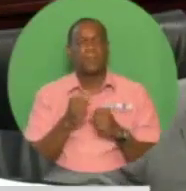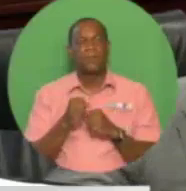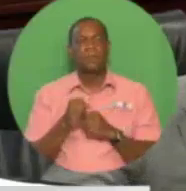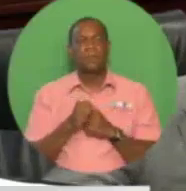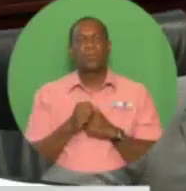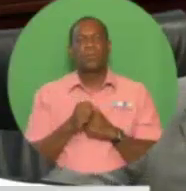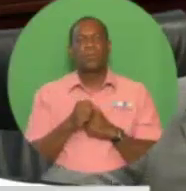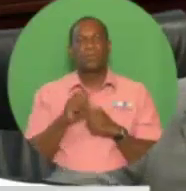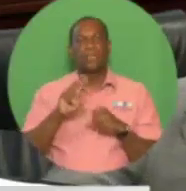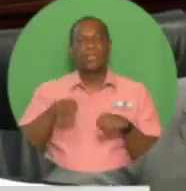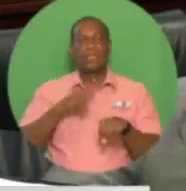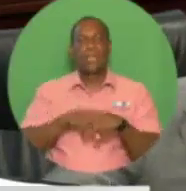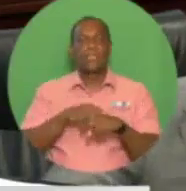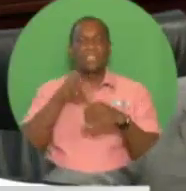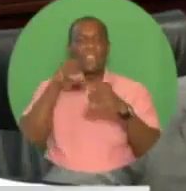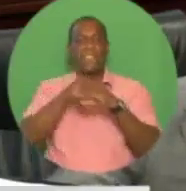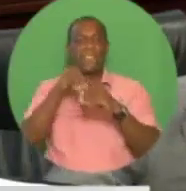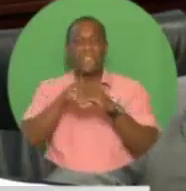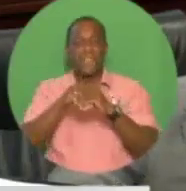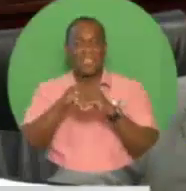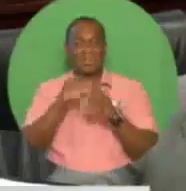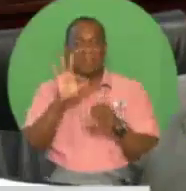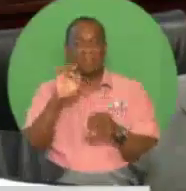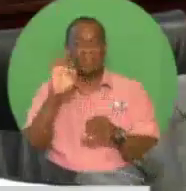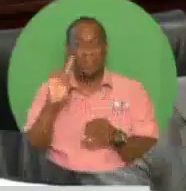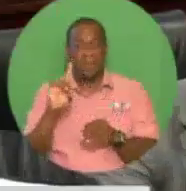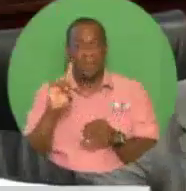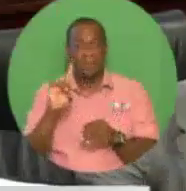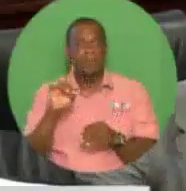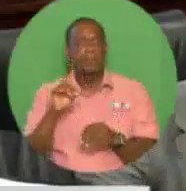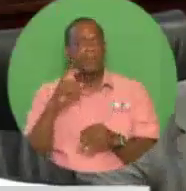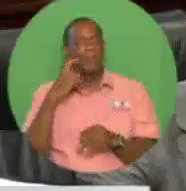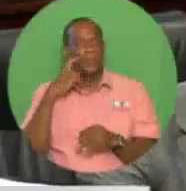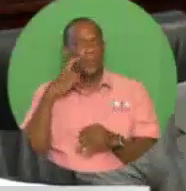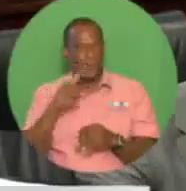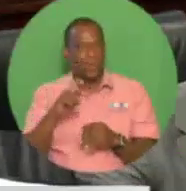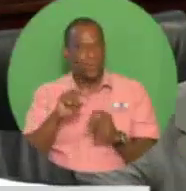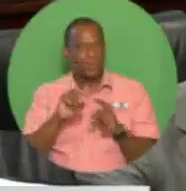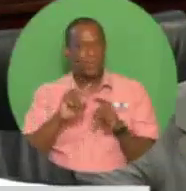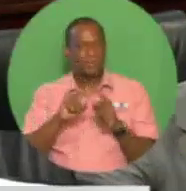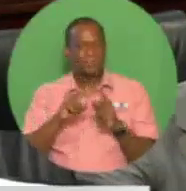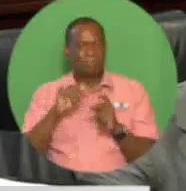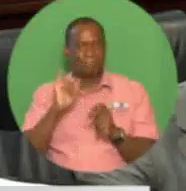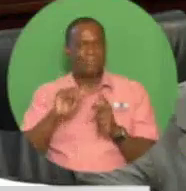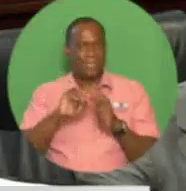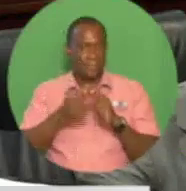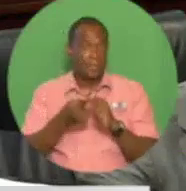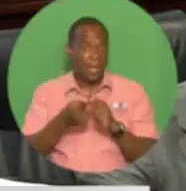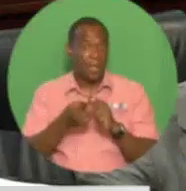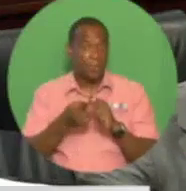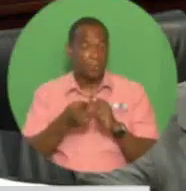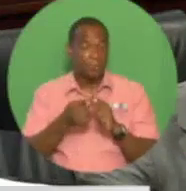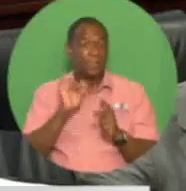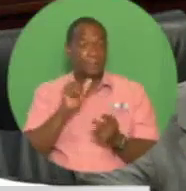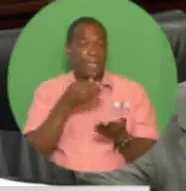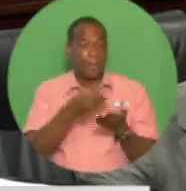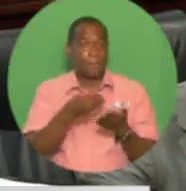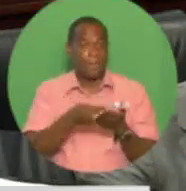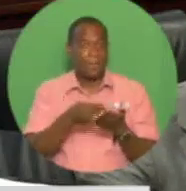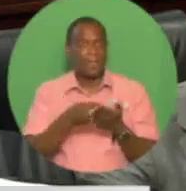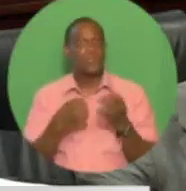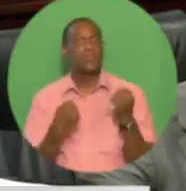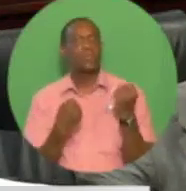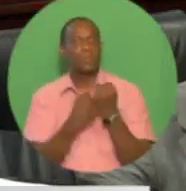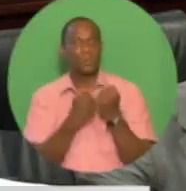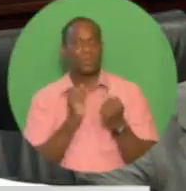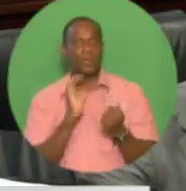$4 billion asset-backed bond, the proceeds of which have contributed to our revenue stream, and